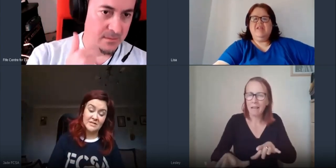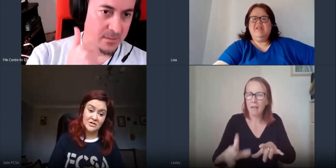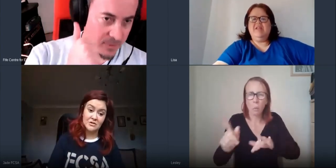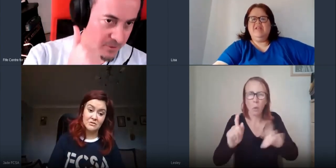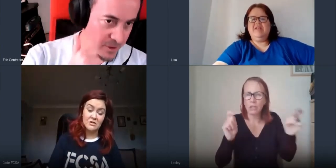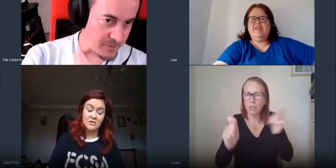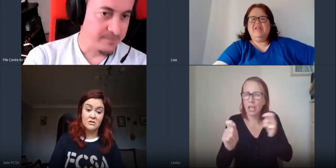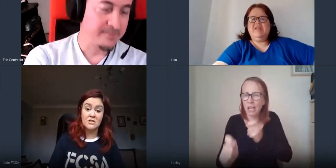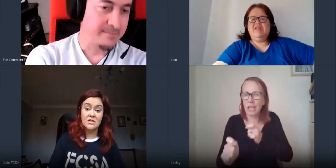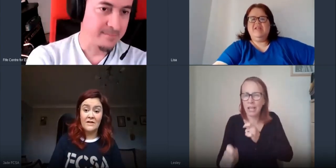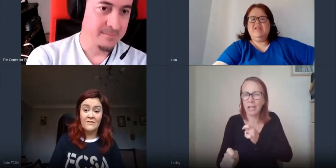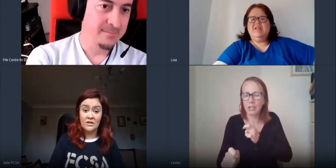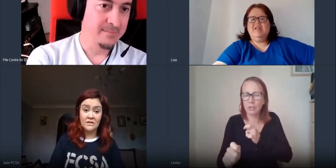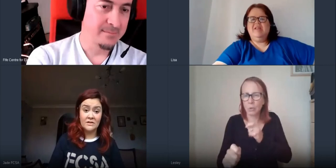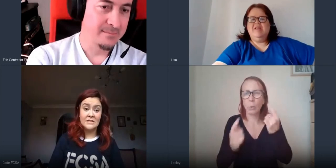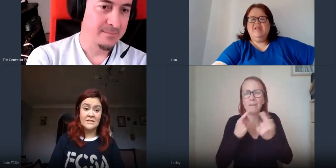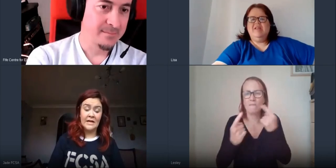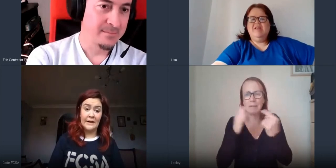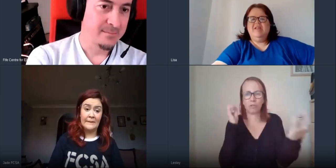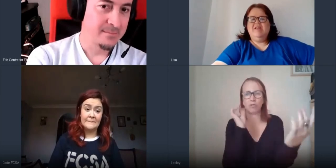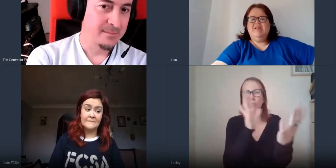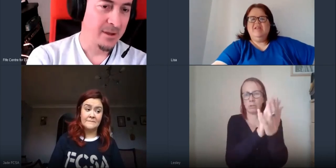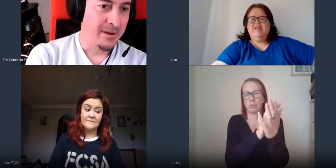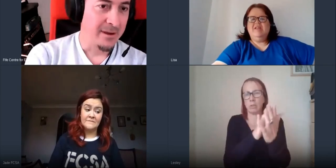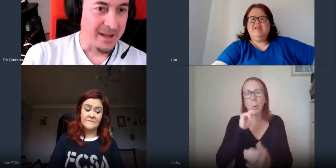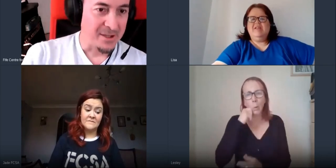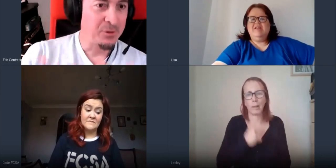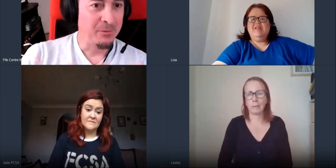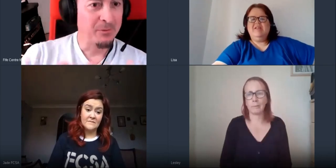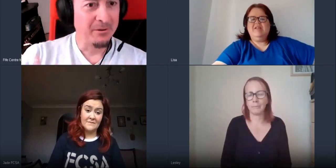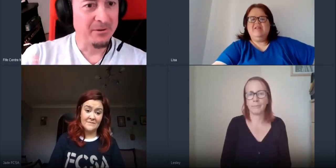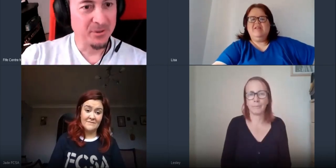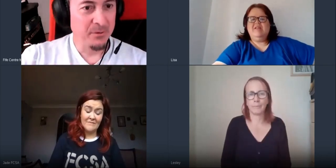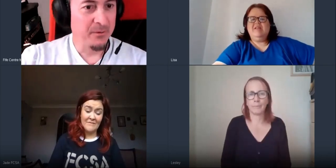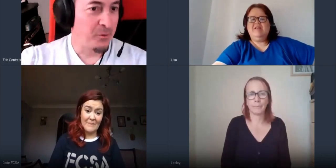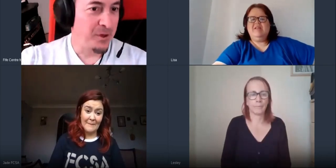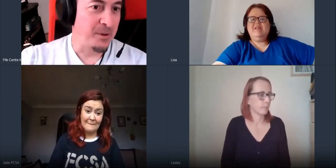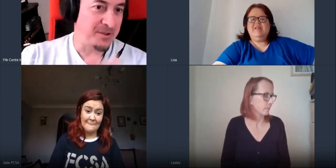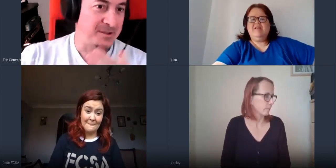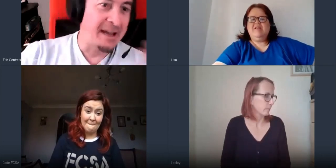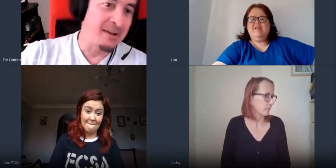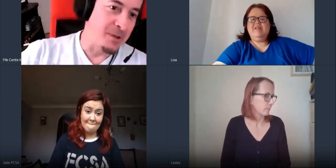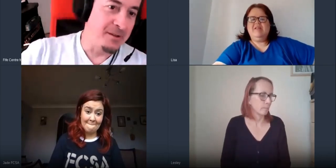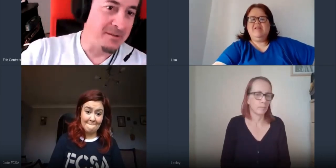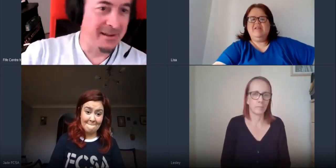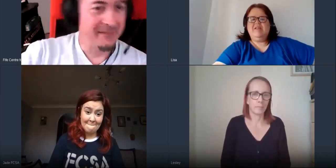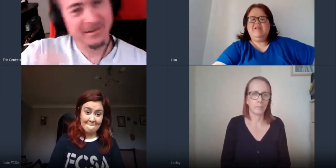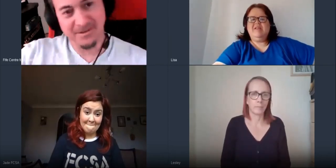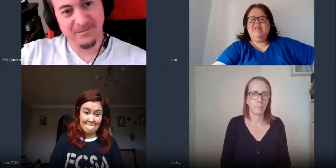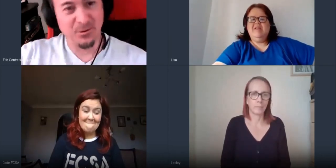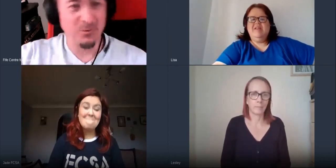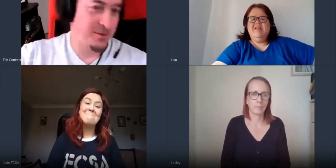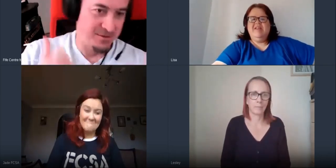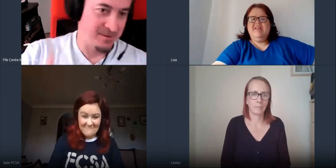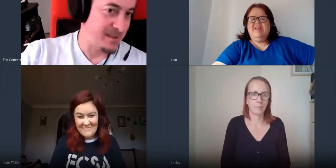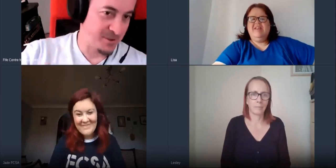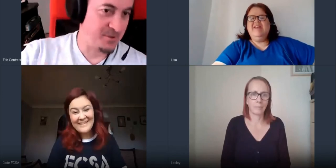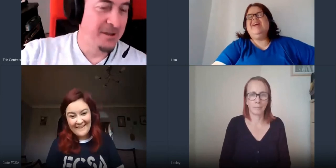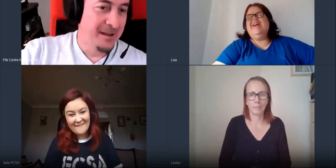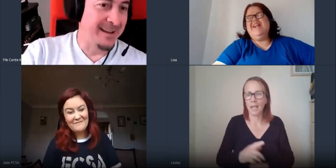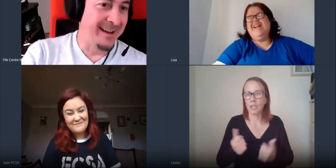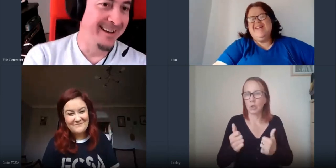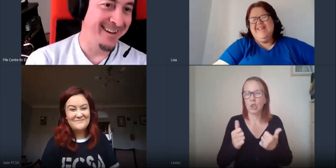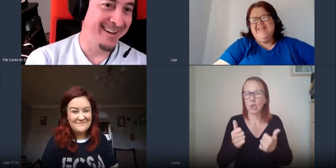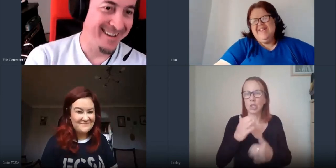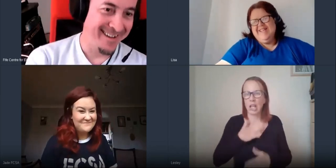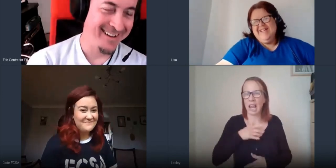section so it's going to have a look um it does well with the week because it's count me in and then it's in the loop so that sounds good yeah